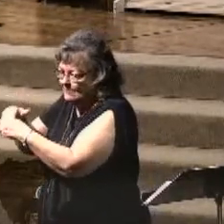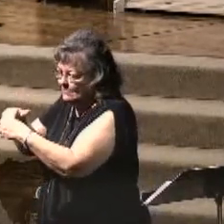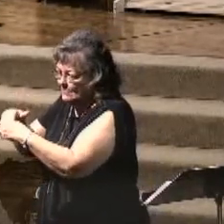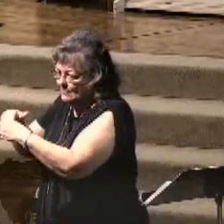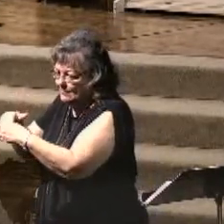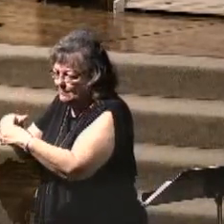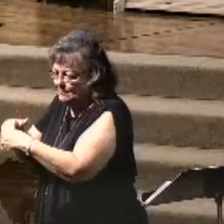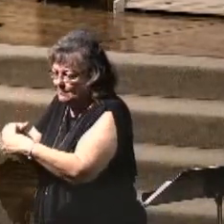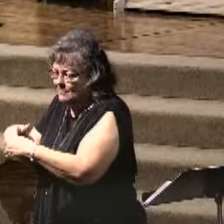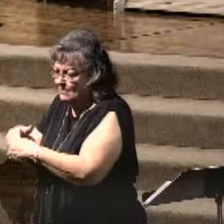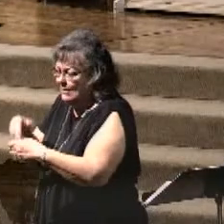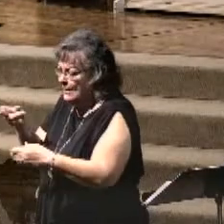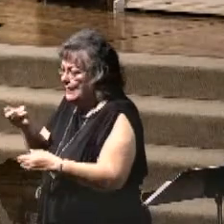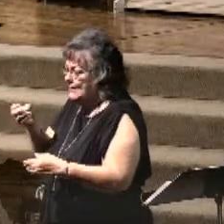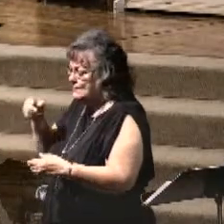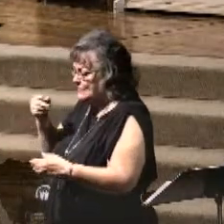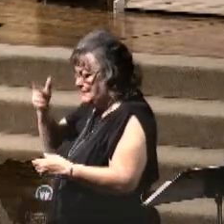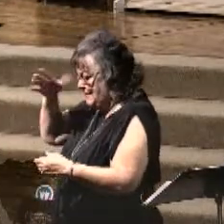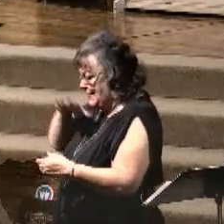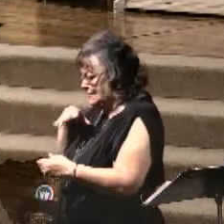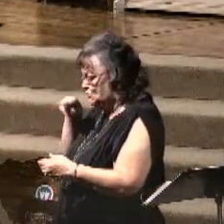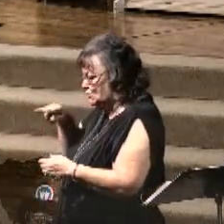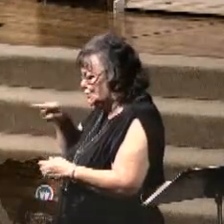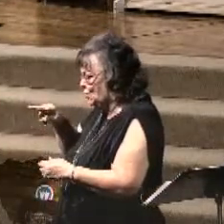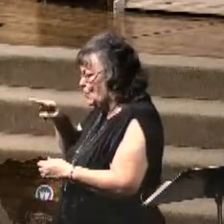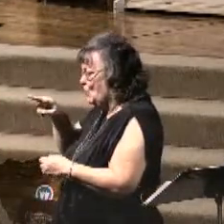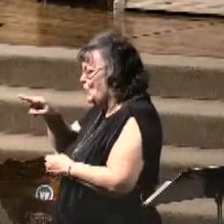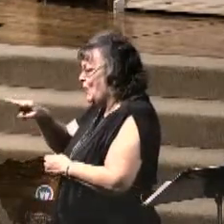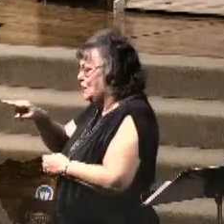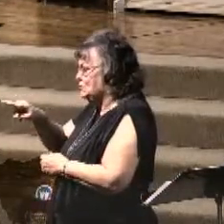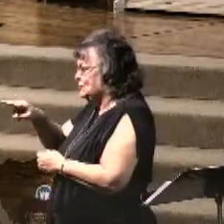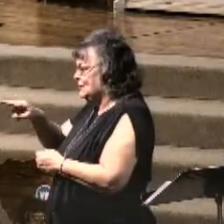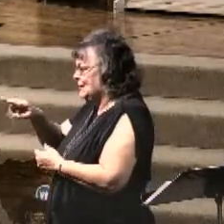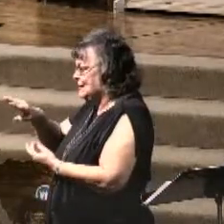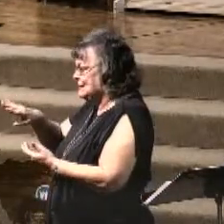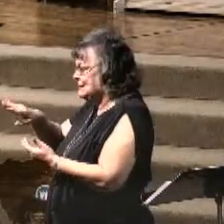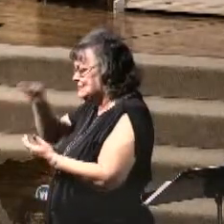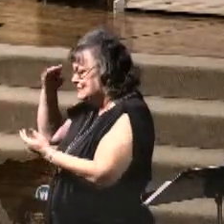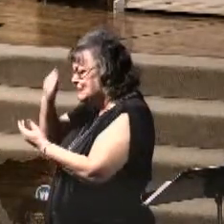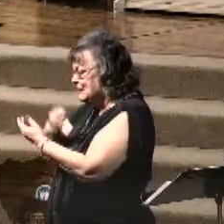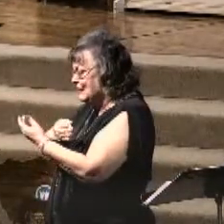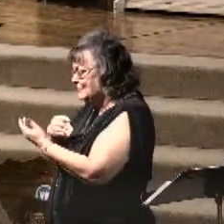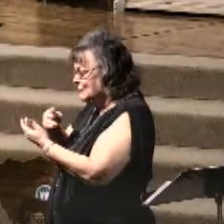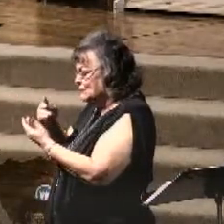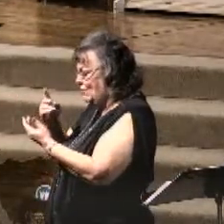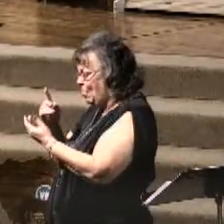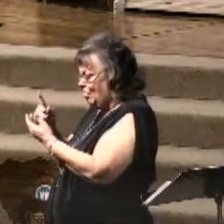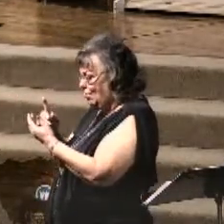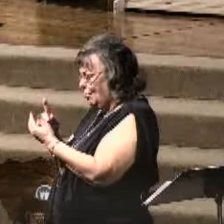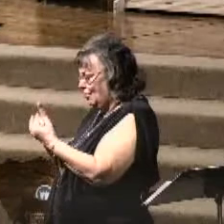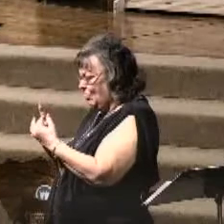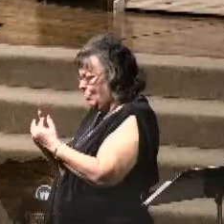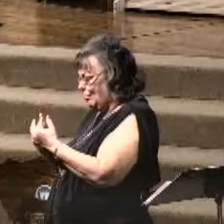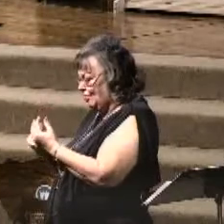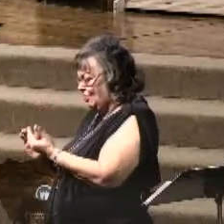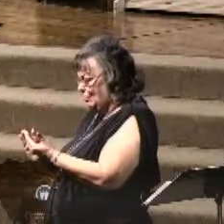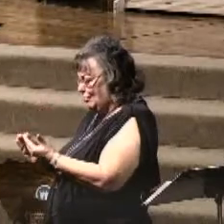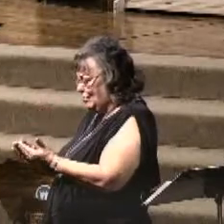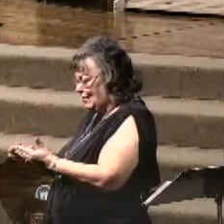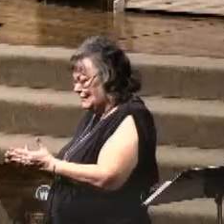He stood there, and he watched his son wilt right before his very eyes,